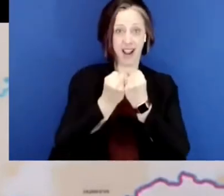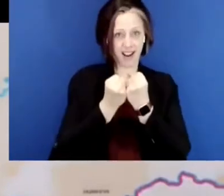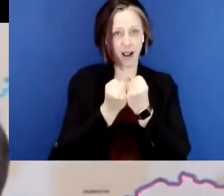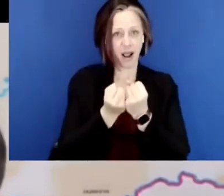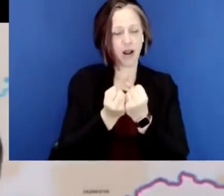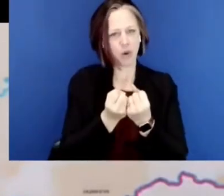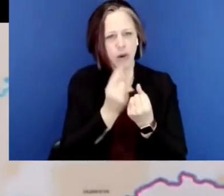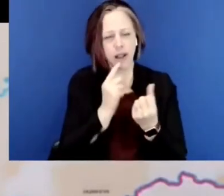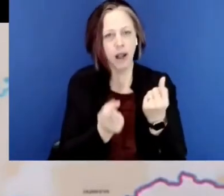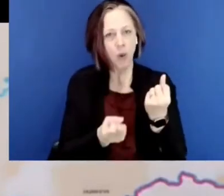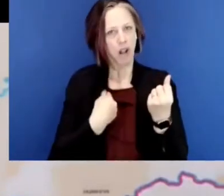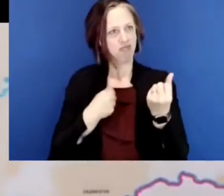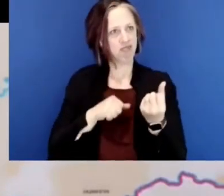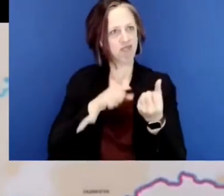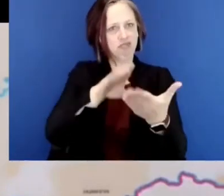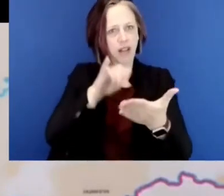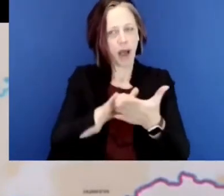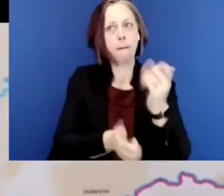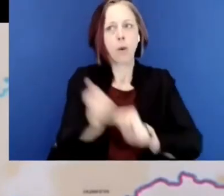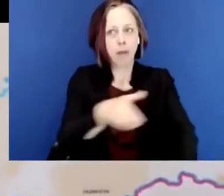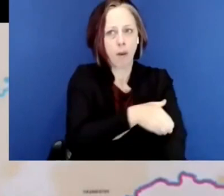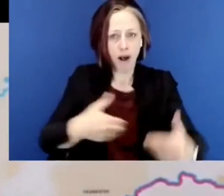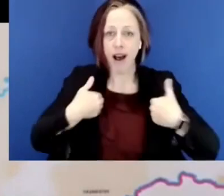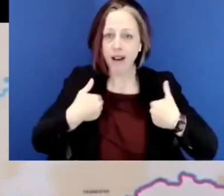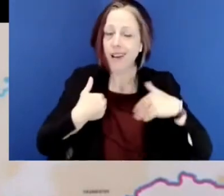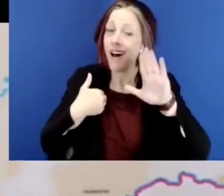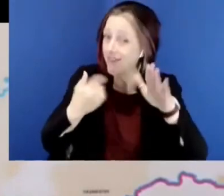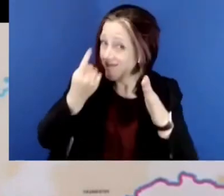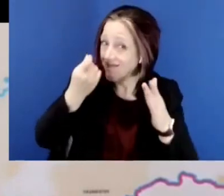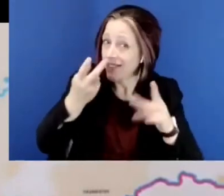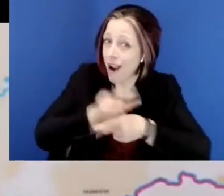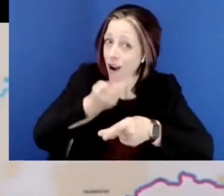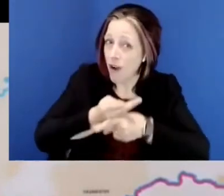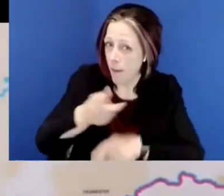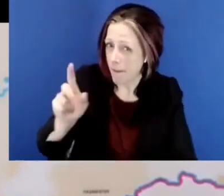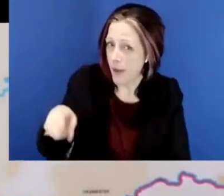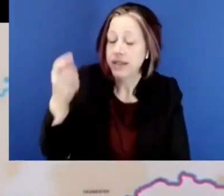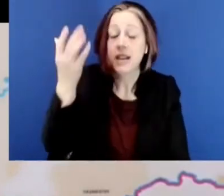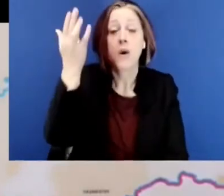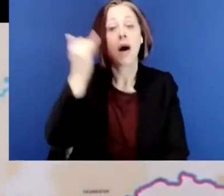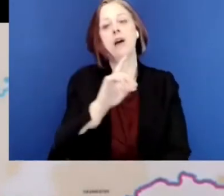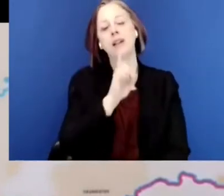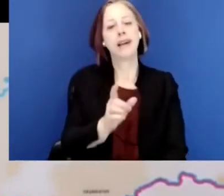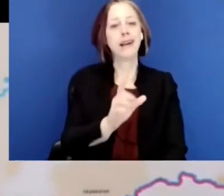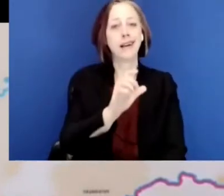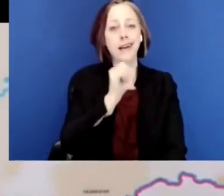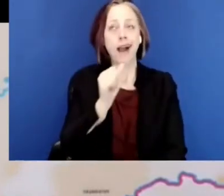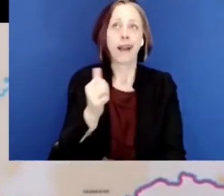society is one of the most powerful that we can have. I do think we have to be careful because